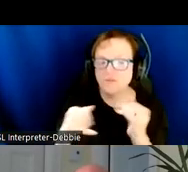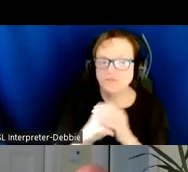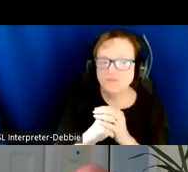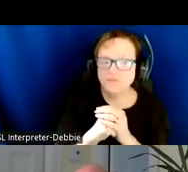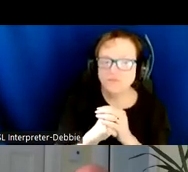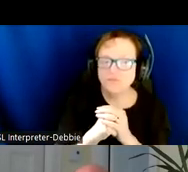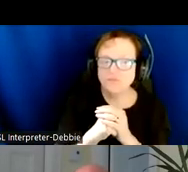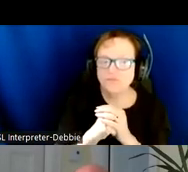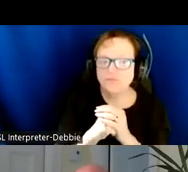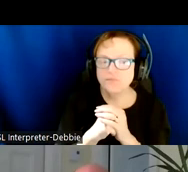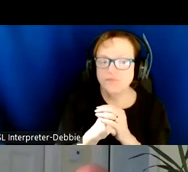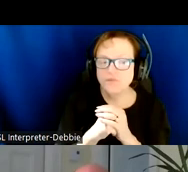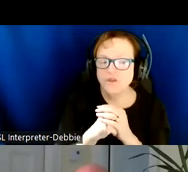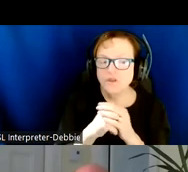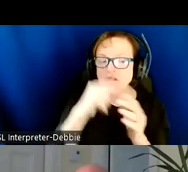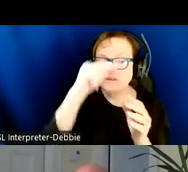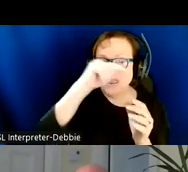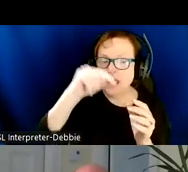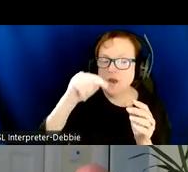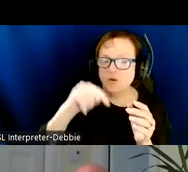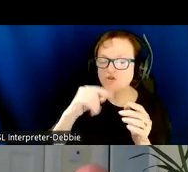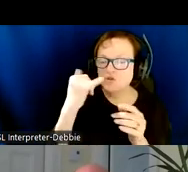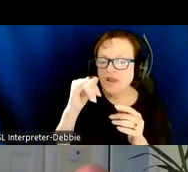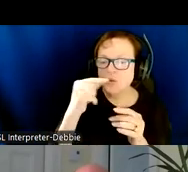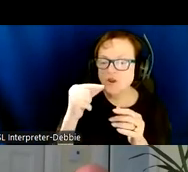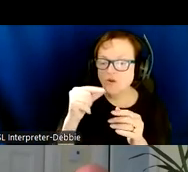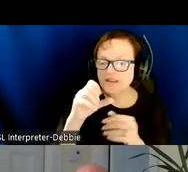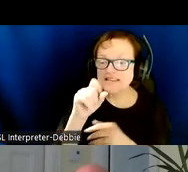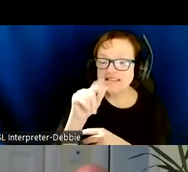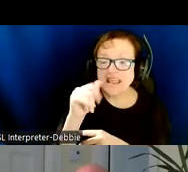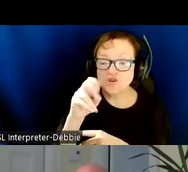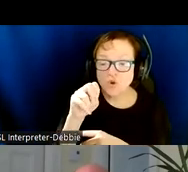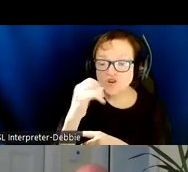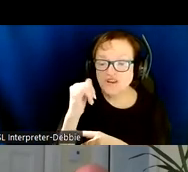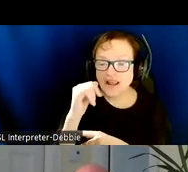Spadina, yellow and green line. St. George, yellow and green line.